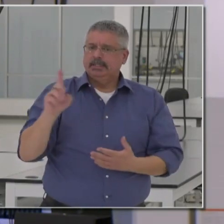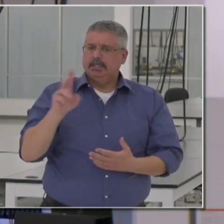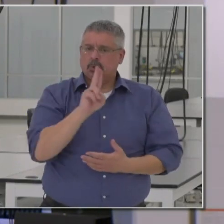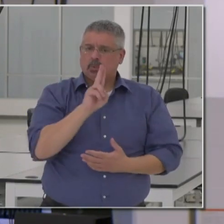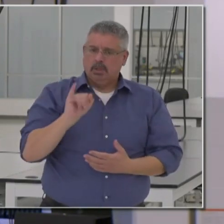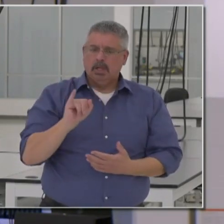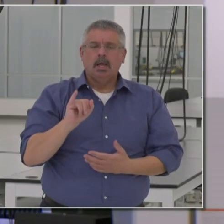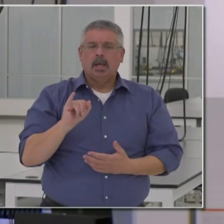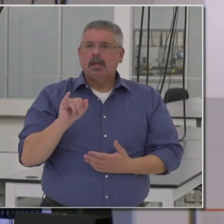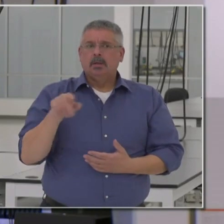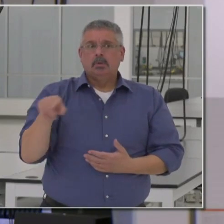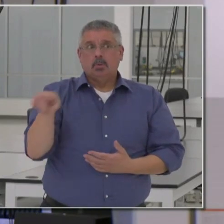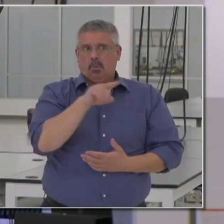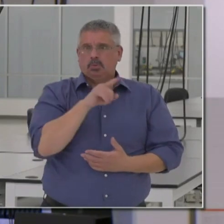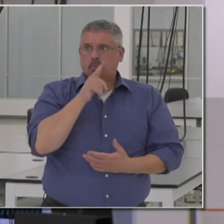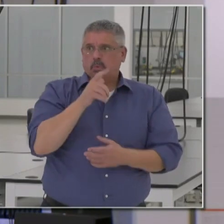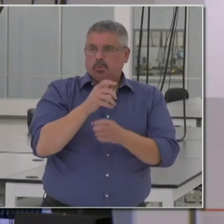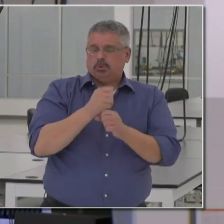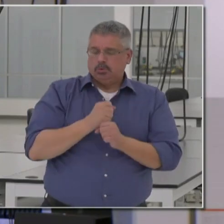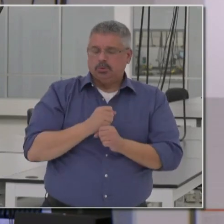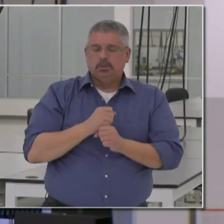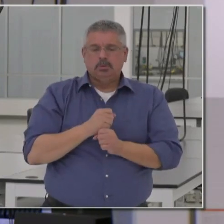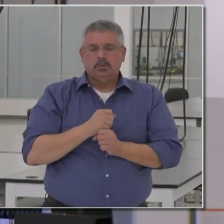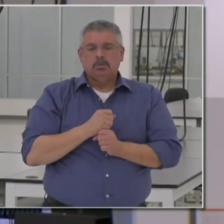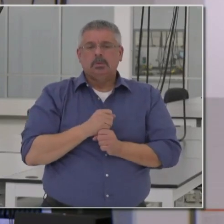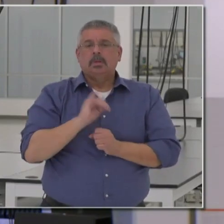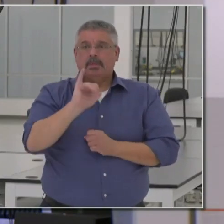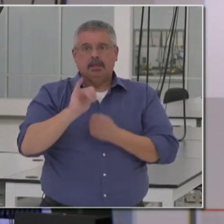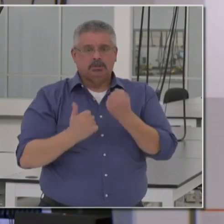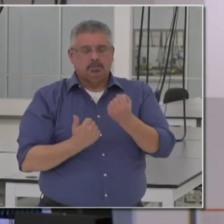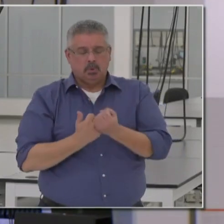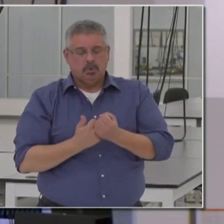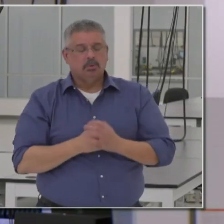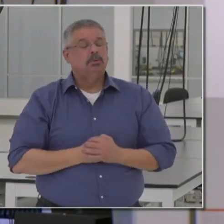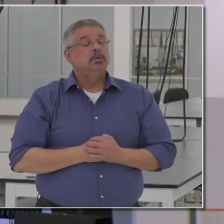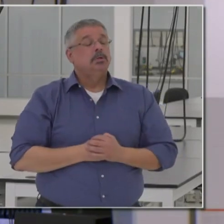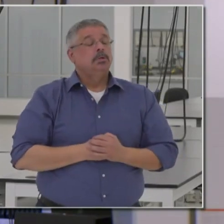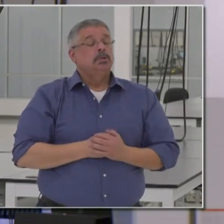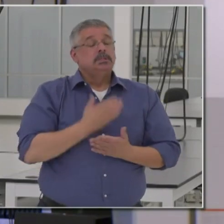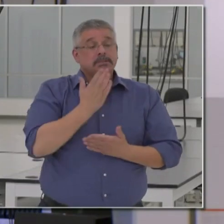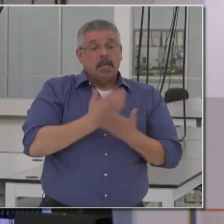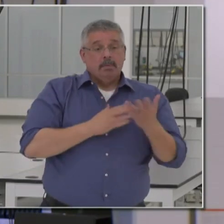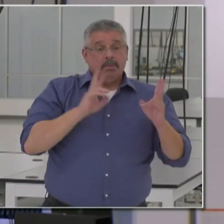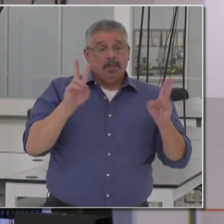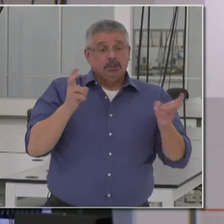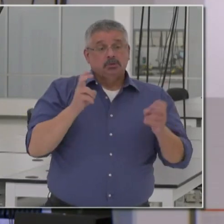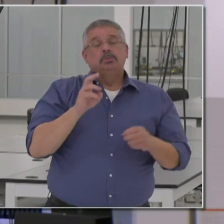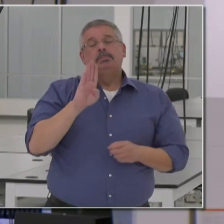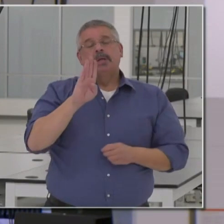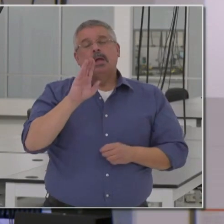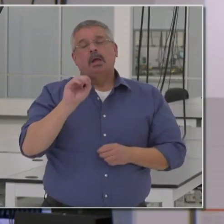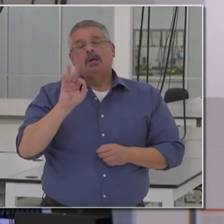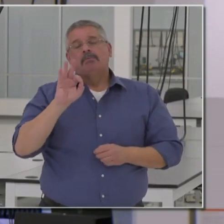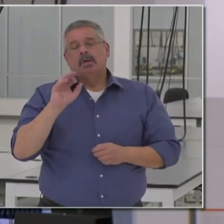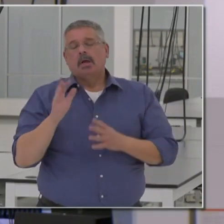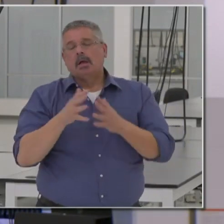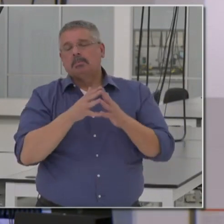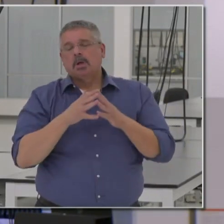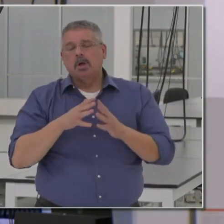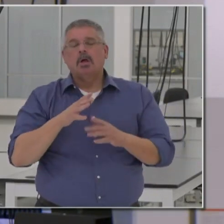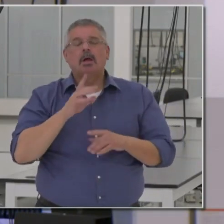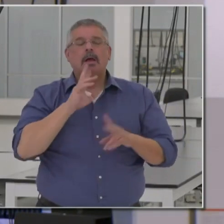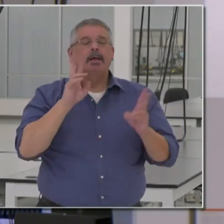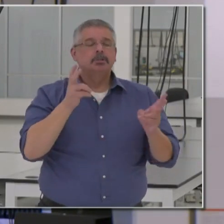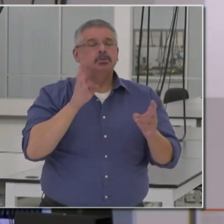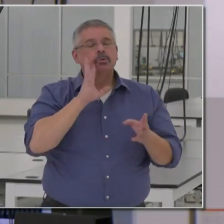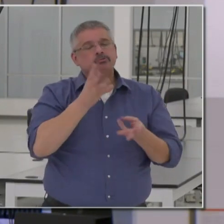deserve it and warrant that support. There's been some issues, the B of A, we're working through those issues. And